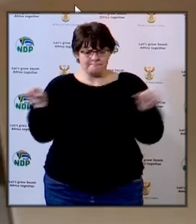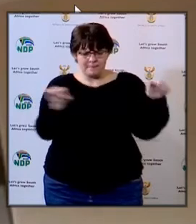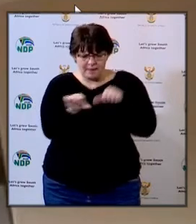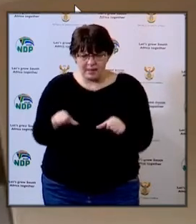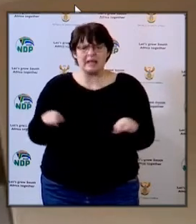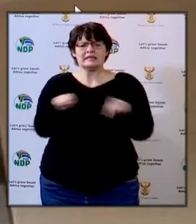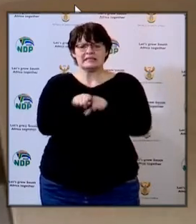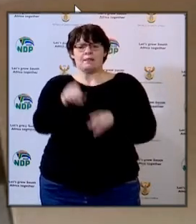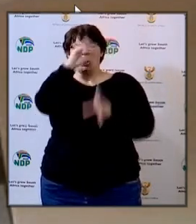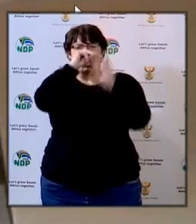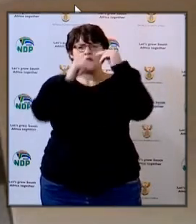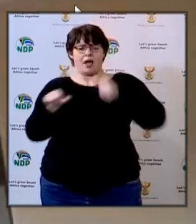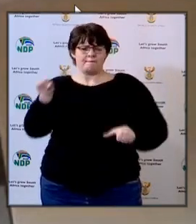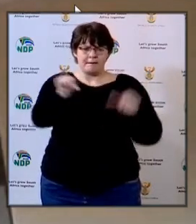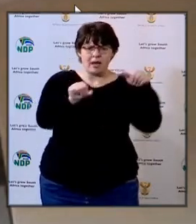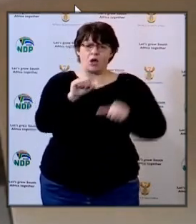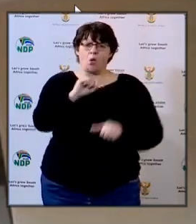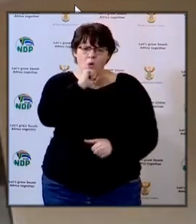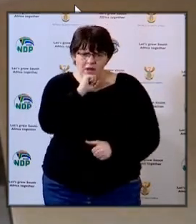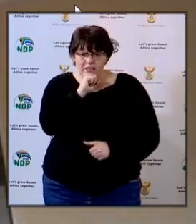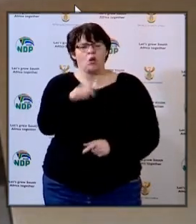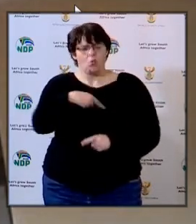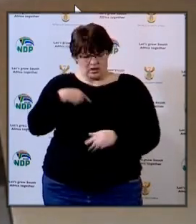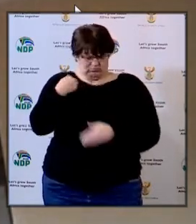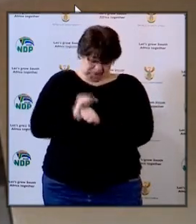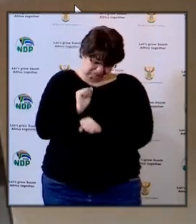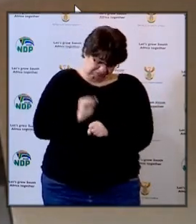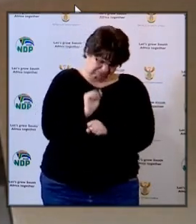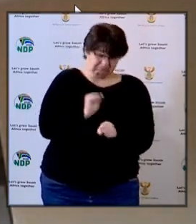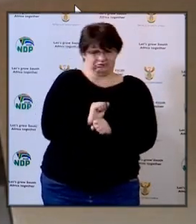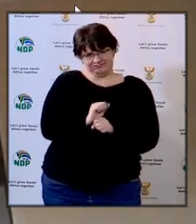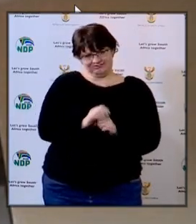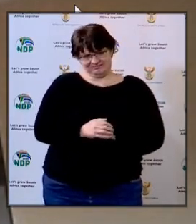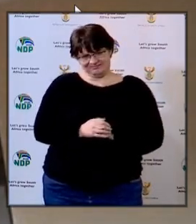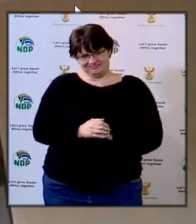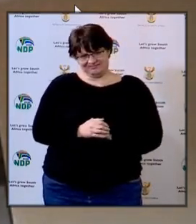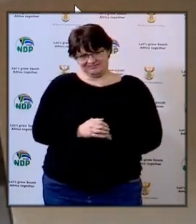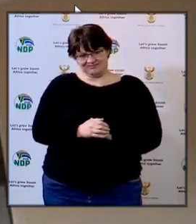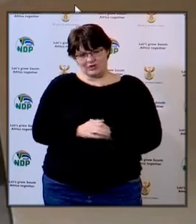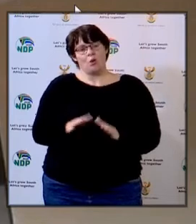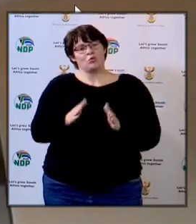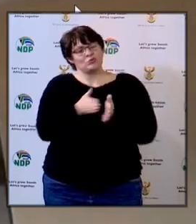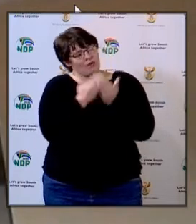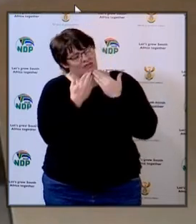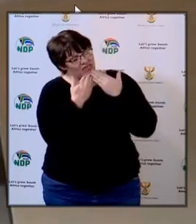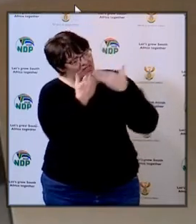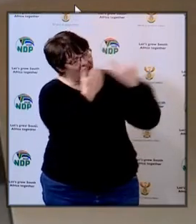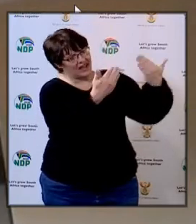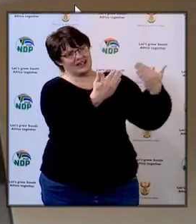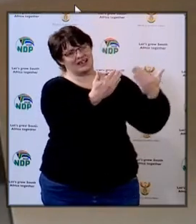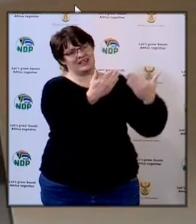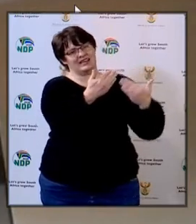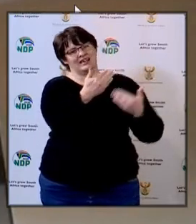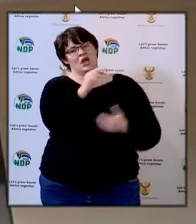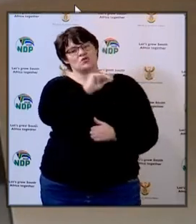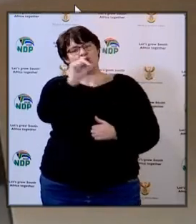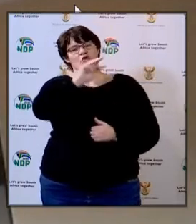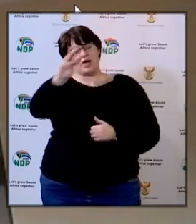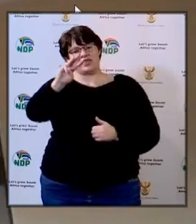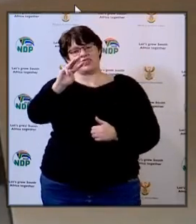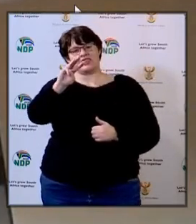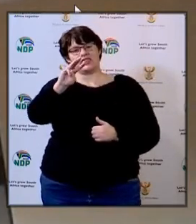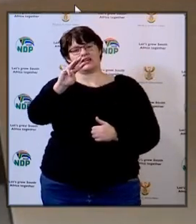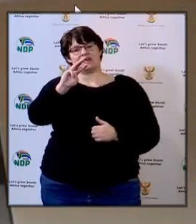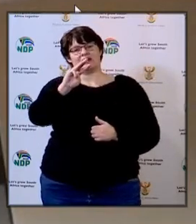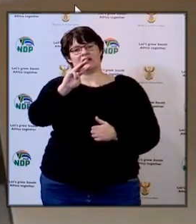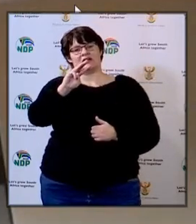in conclusion I want to thank the good team of the command council in the northwest province led